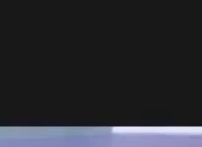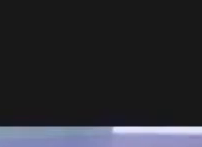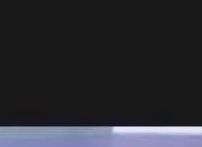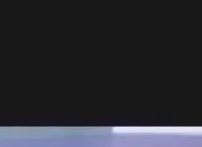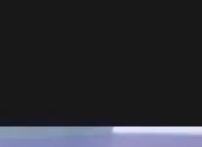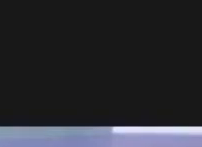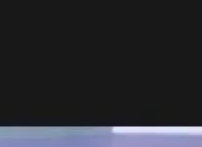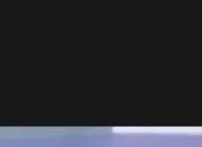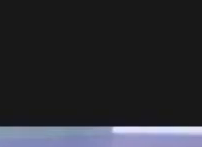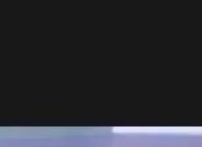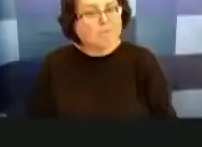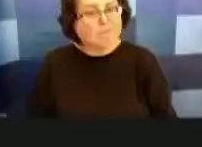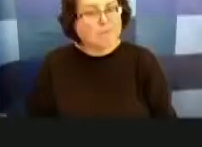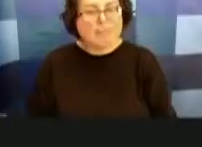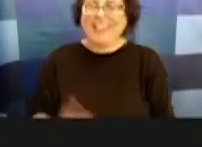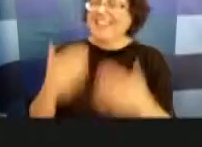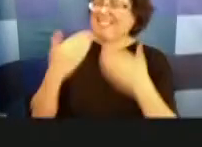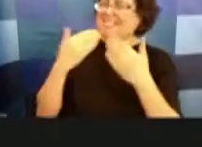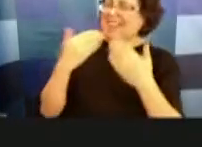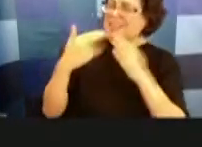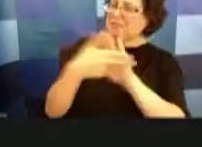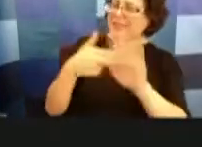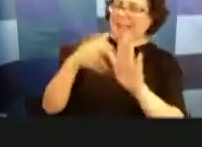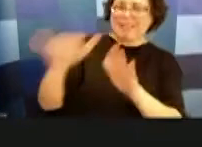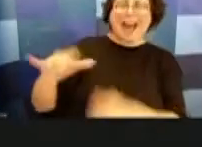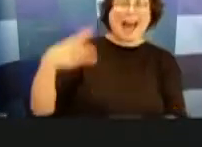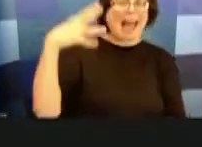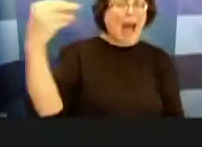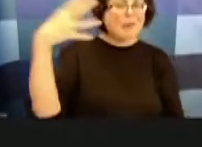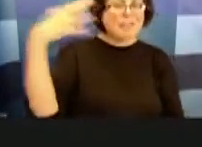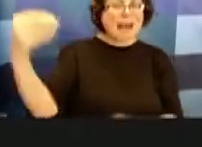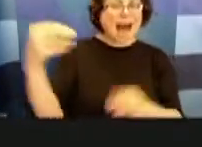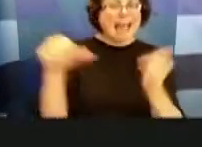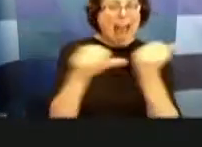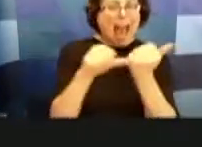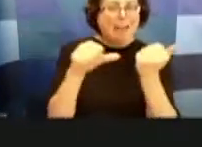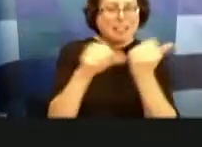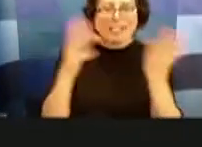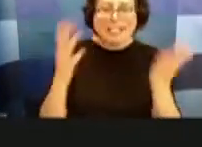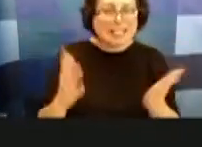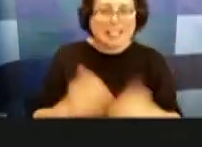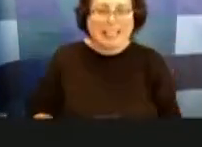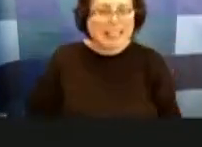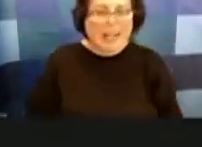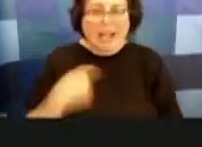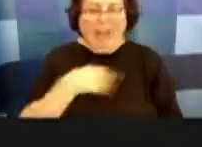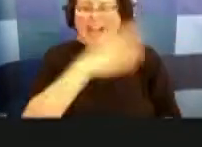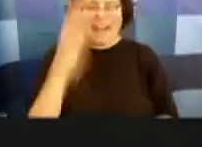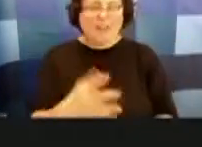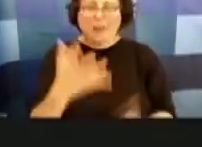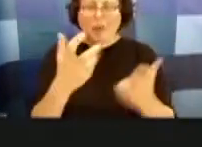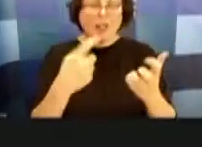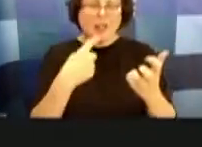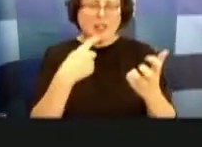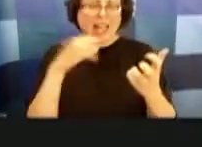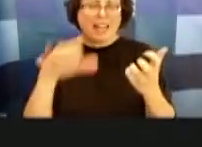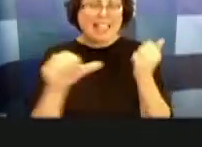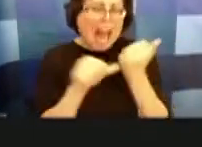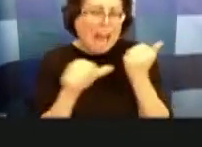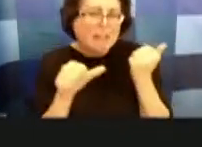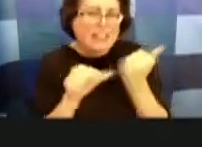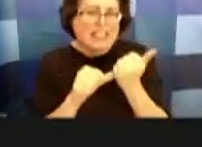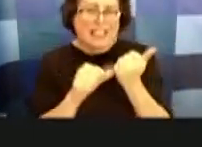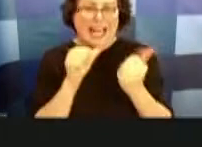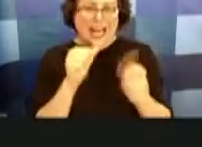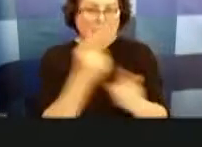thanks for labeling it as outside advocacy because i never want to i never want to call something advocacy inappropriately when we're talking about our law department but